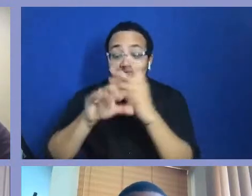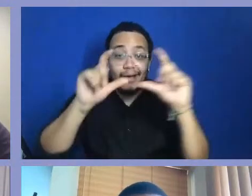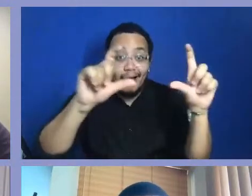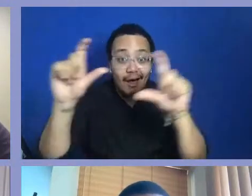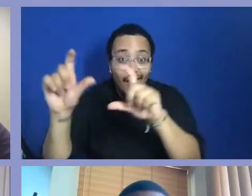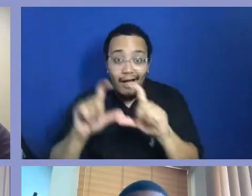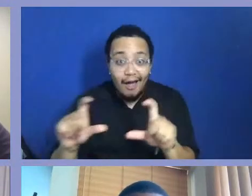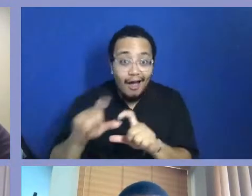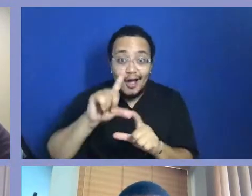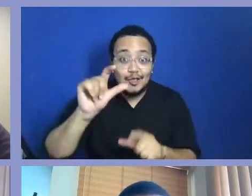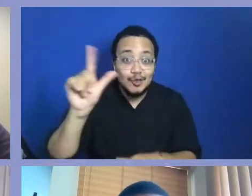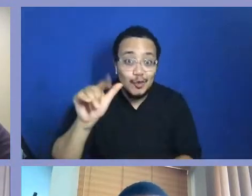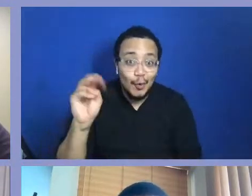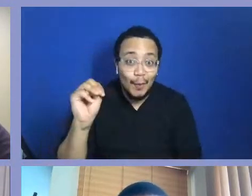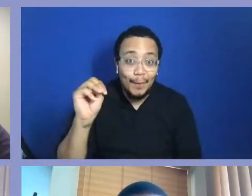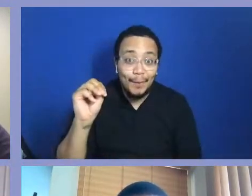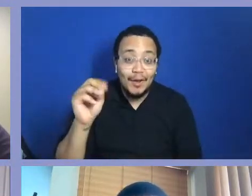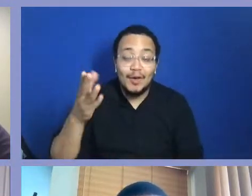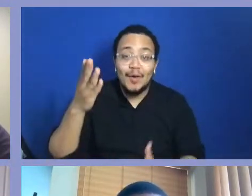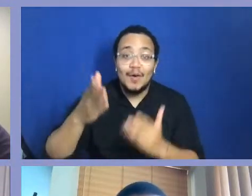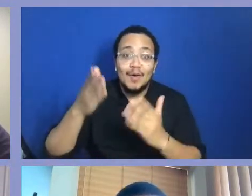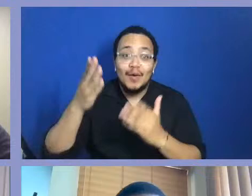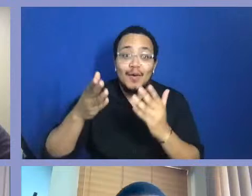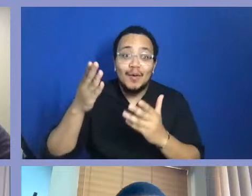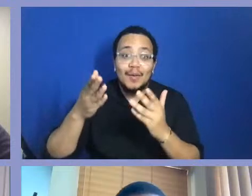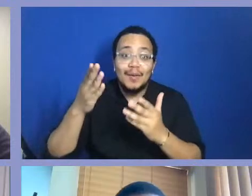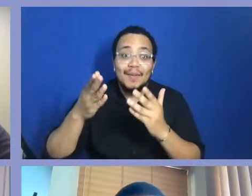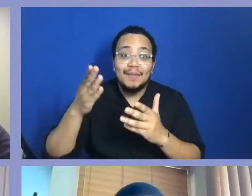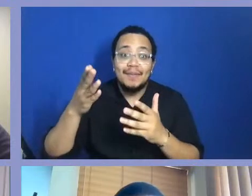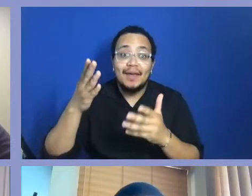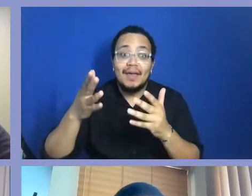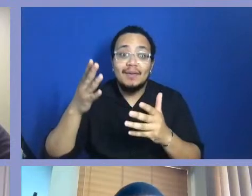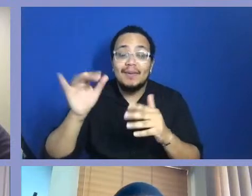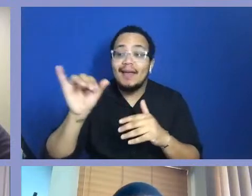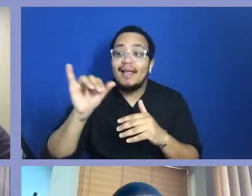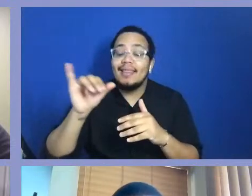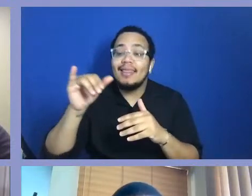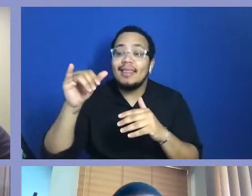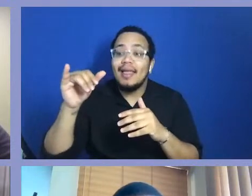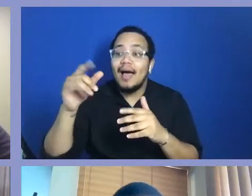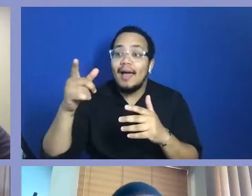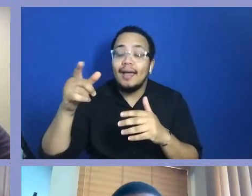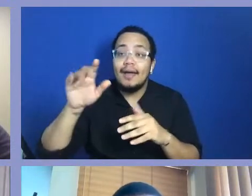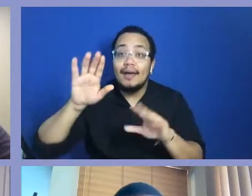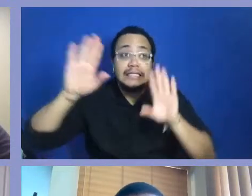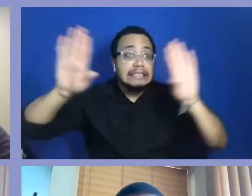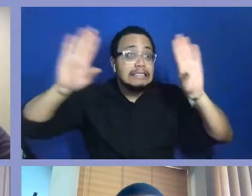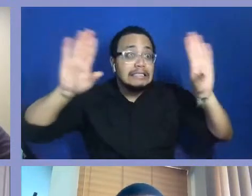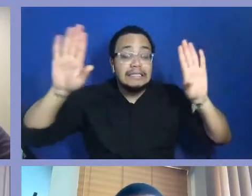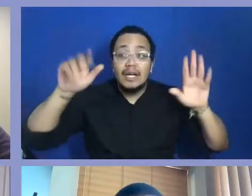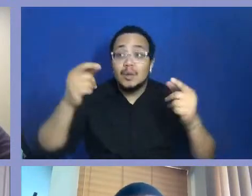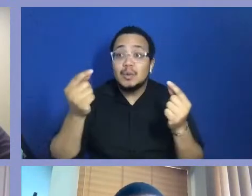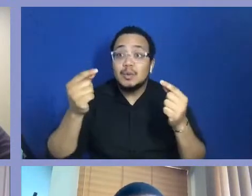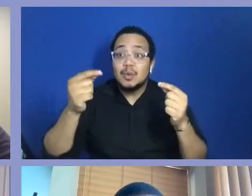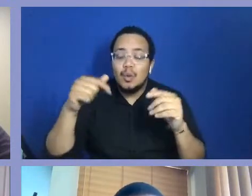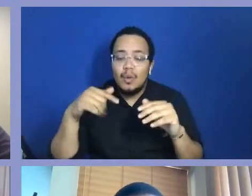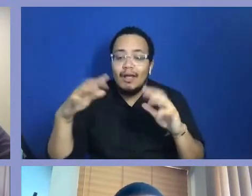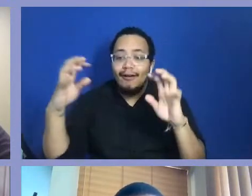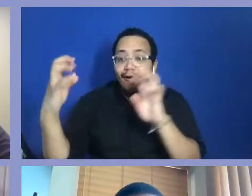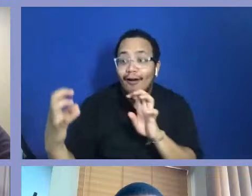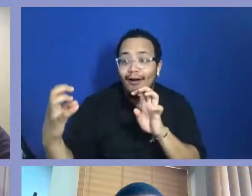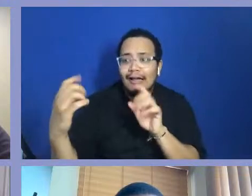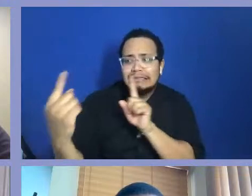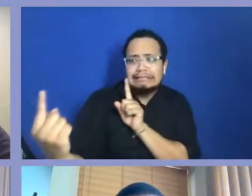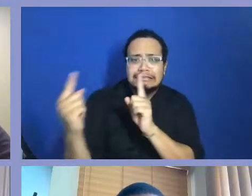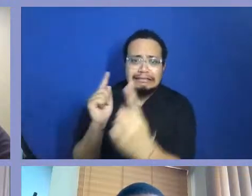smoke signals on the back porch, telling them to come together on what corner, what time, and wear your mask. We have to come up with